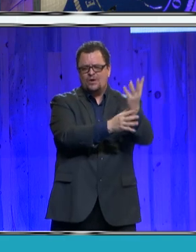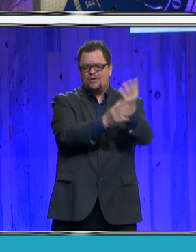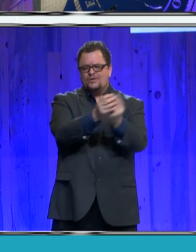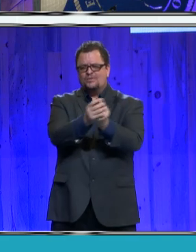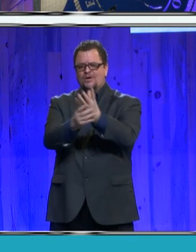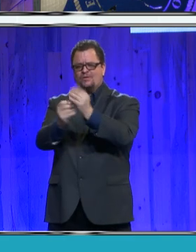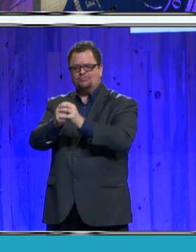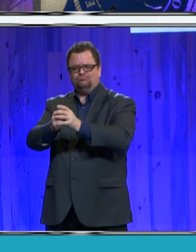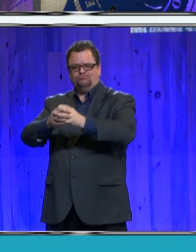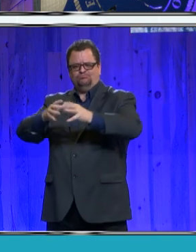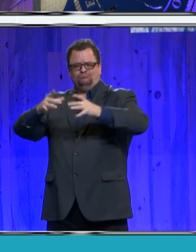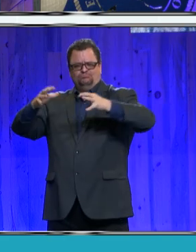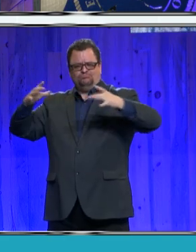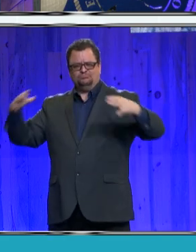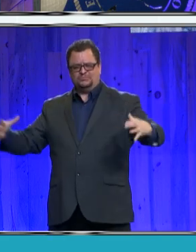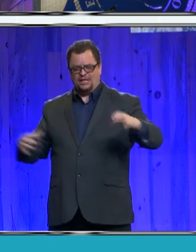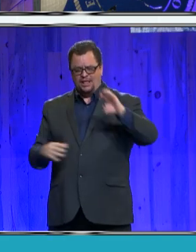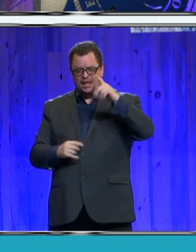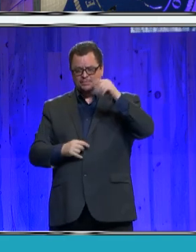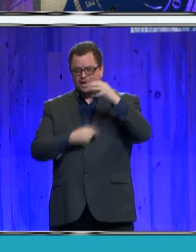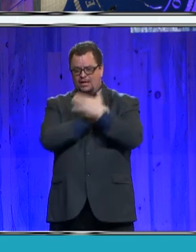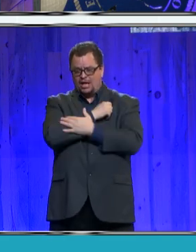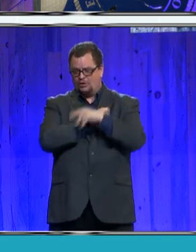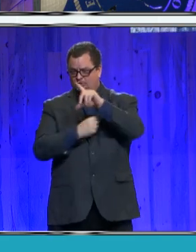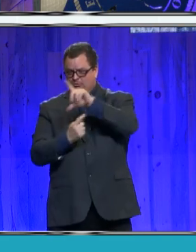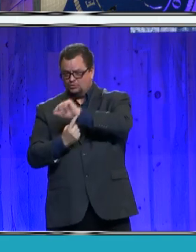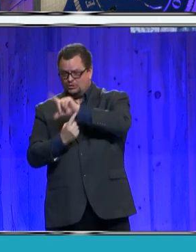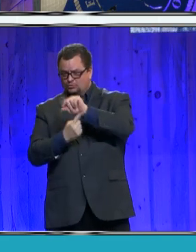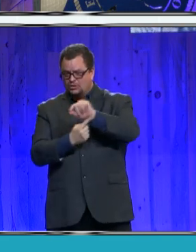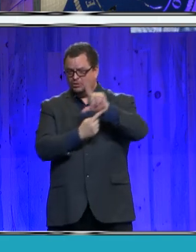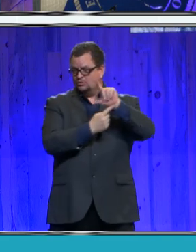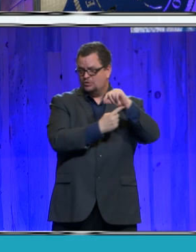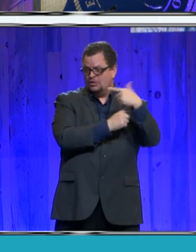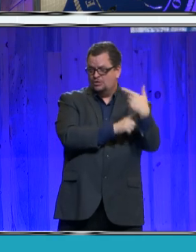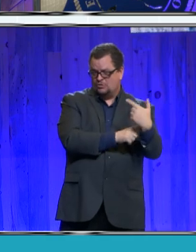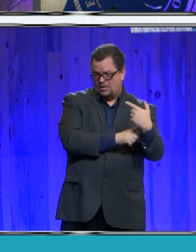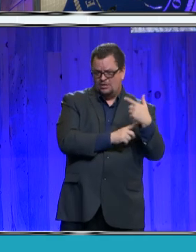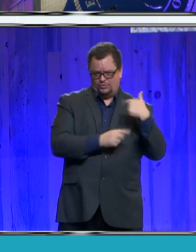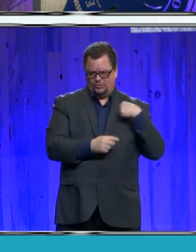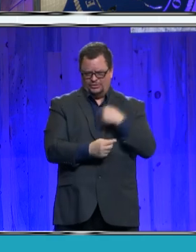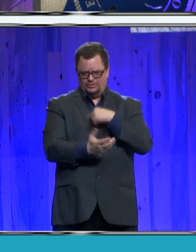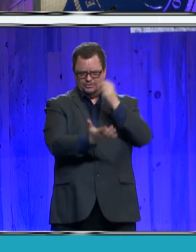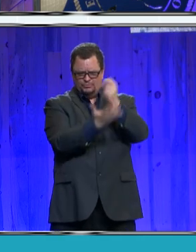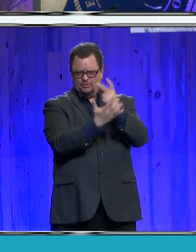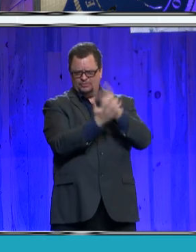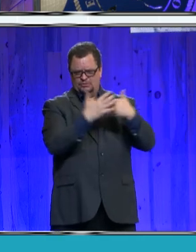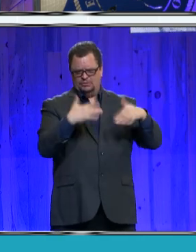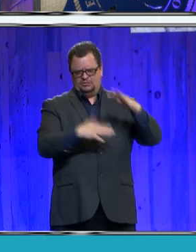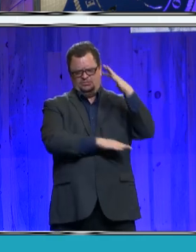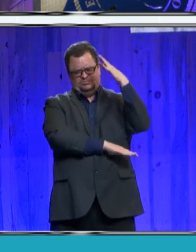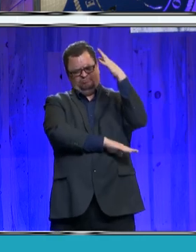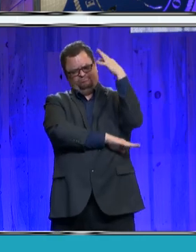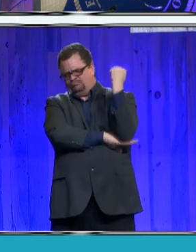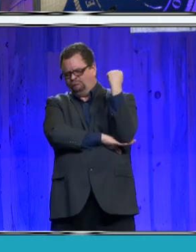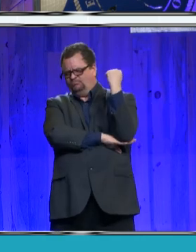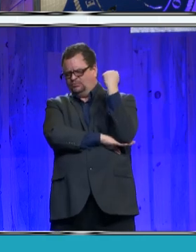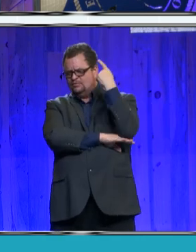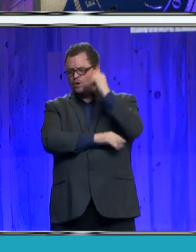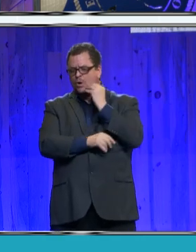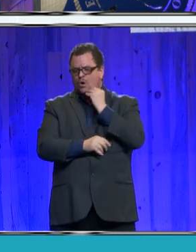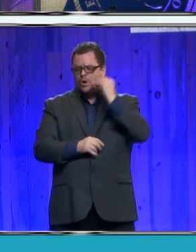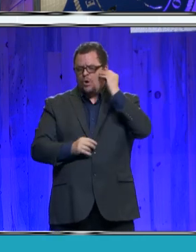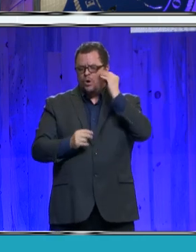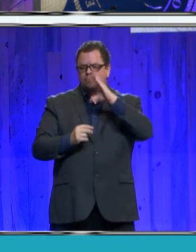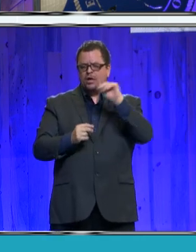in both 2020 and 2021, we approved record numbers of new resident applications, both single and multifamily.